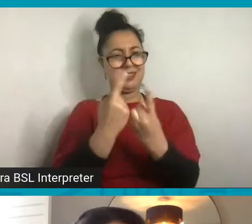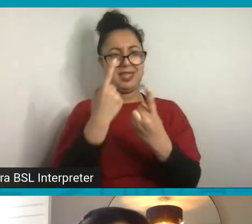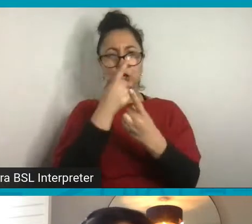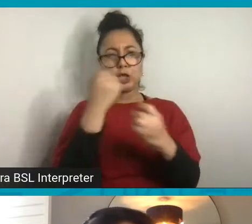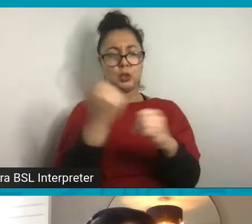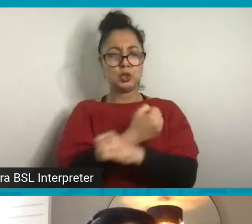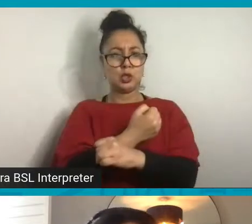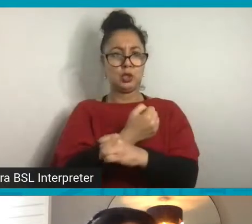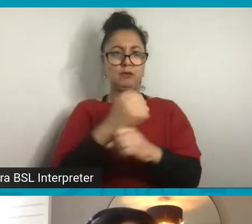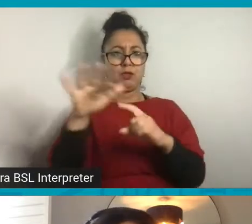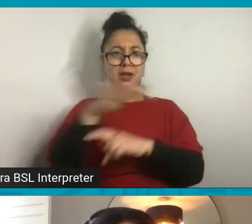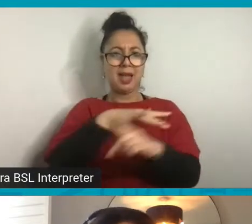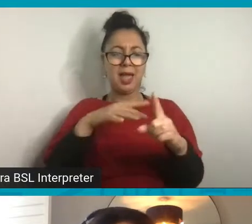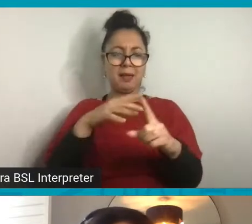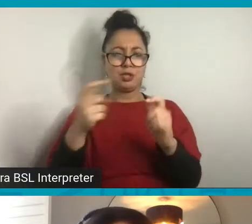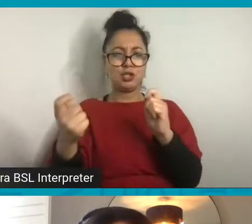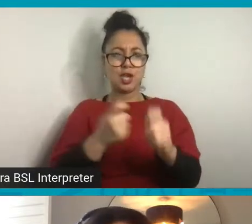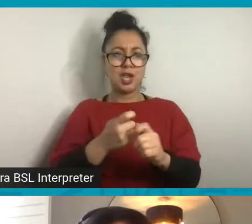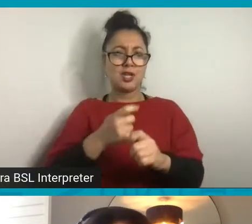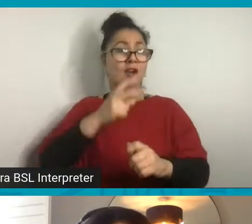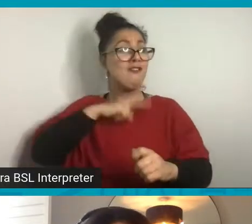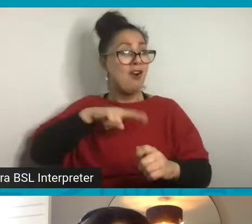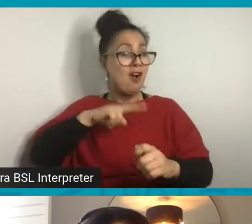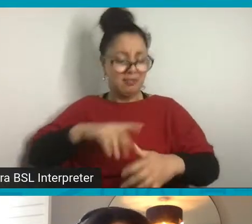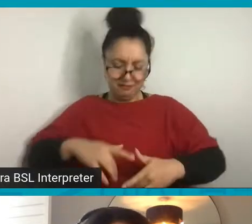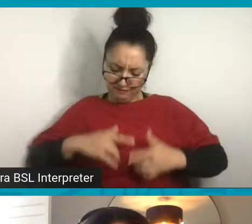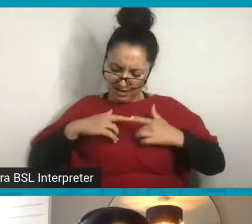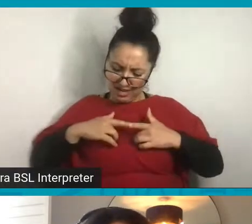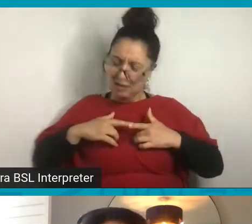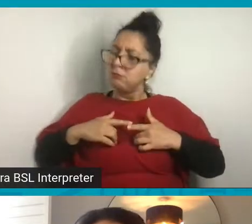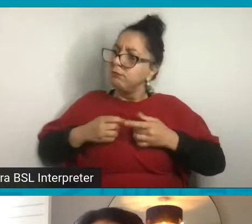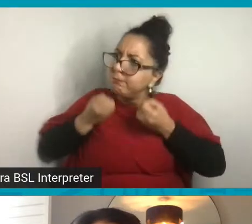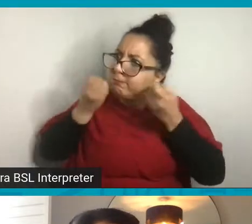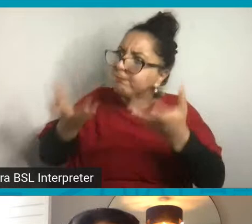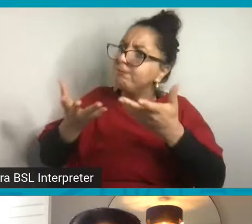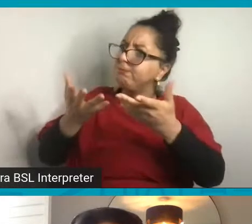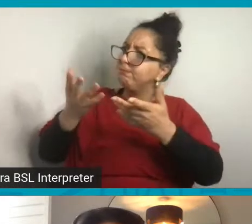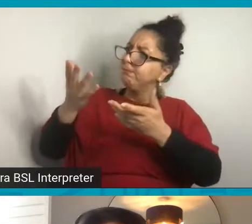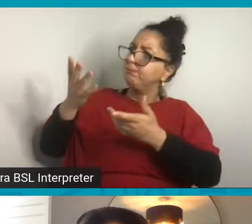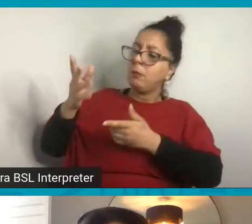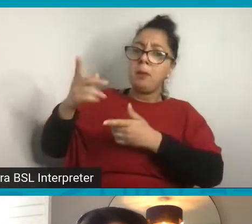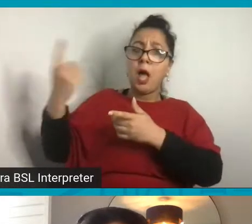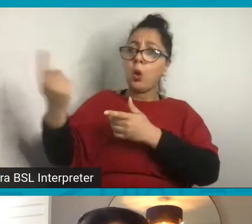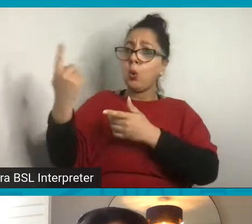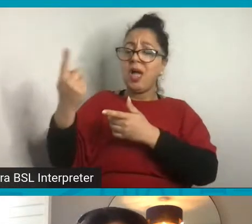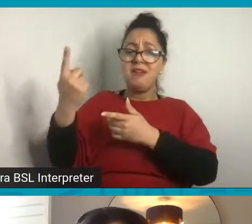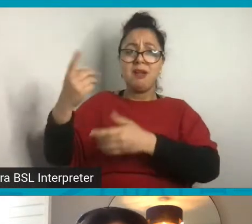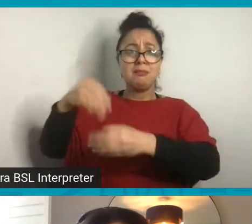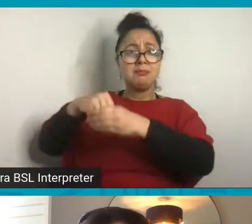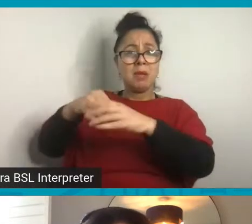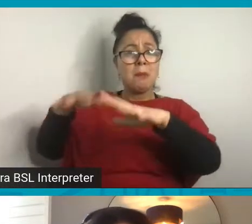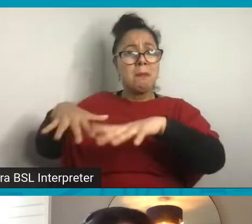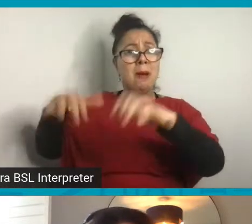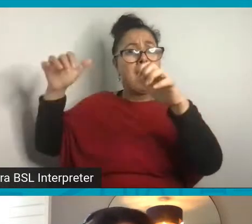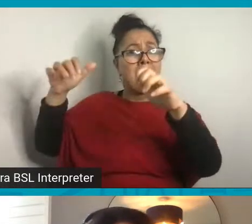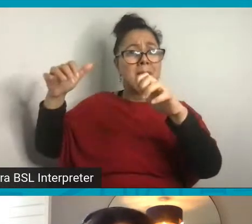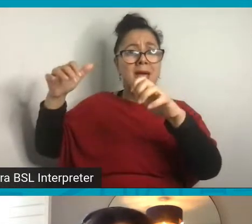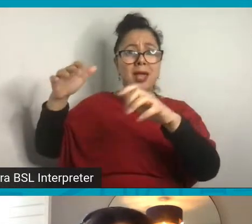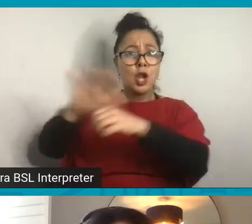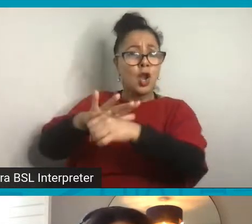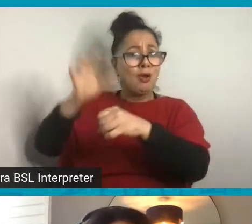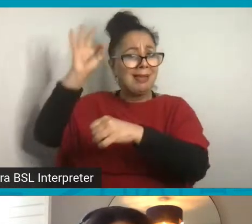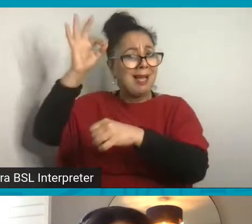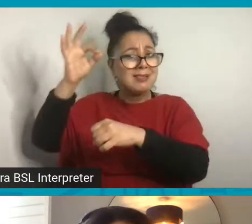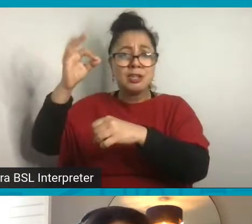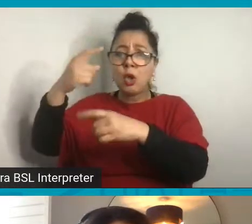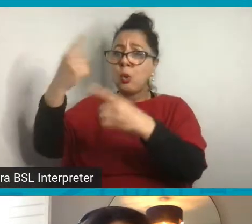Make your voice heard by those in power. So tell your member of parliament, local consular or